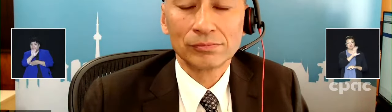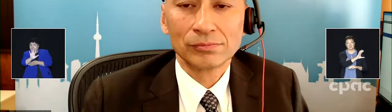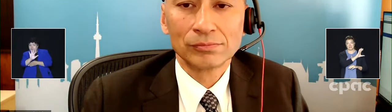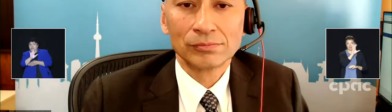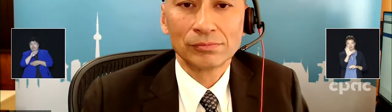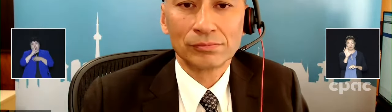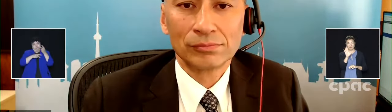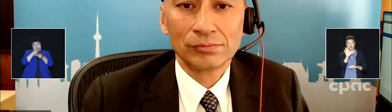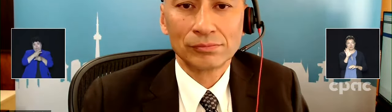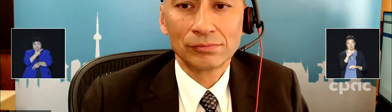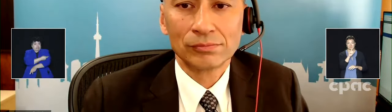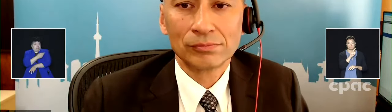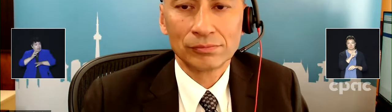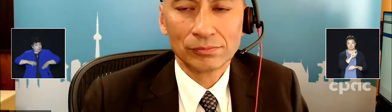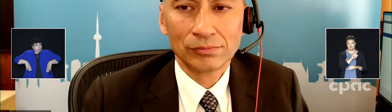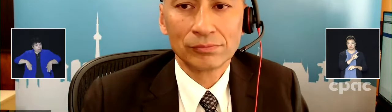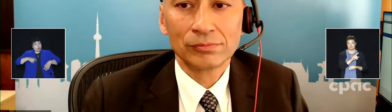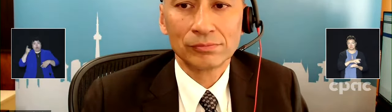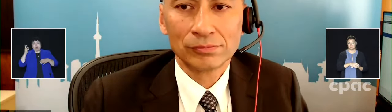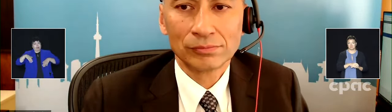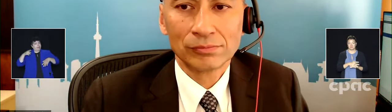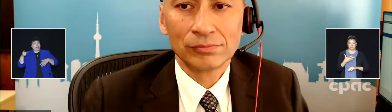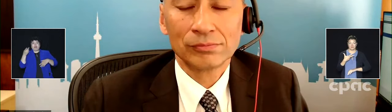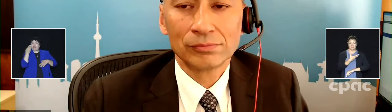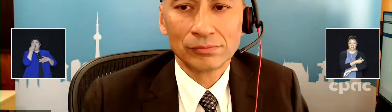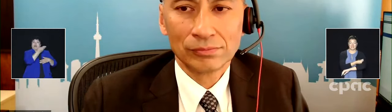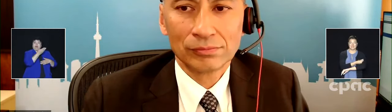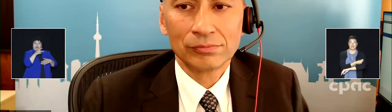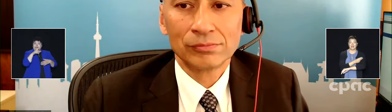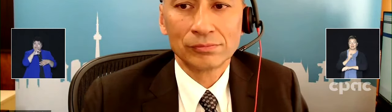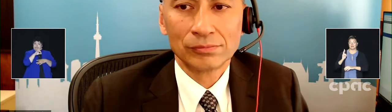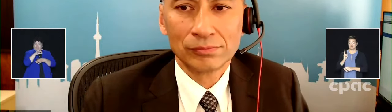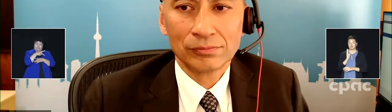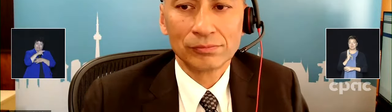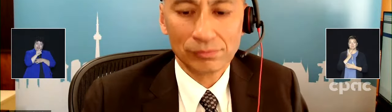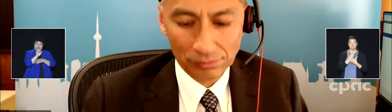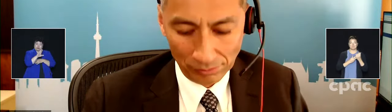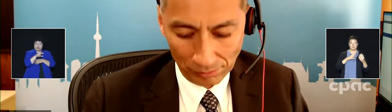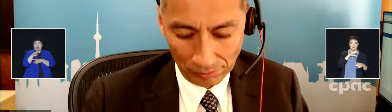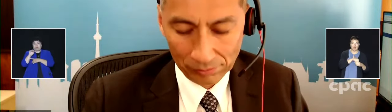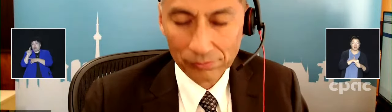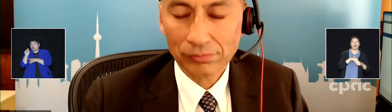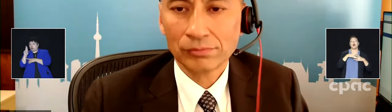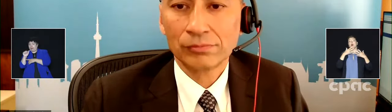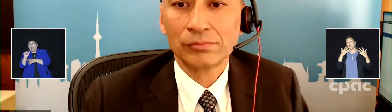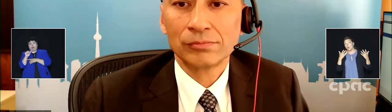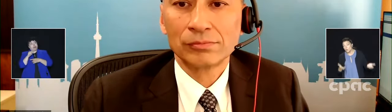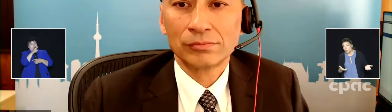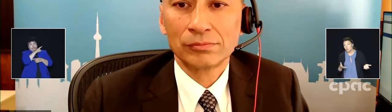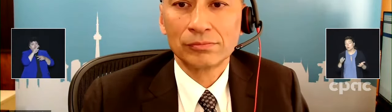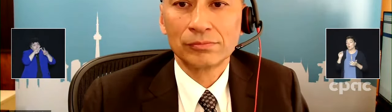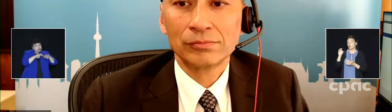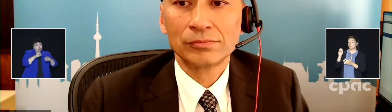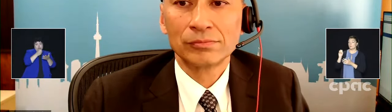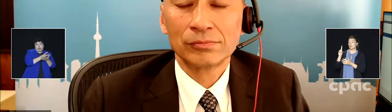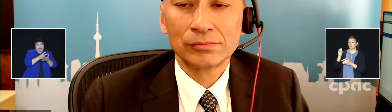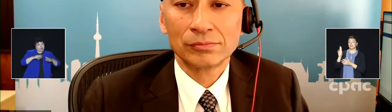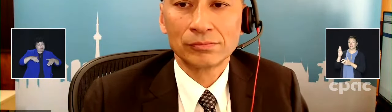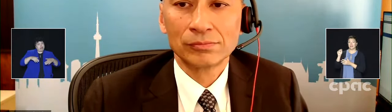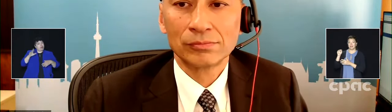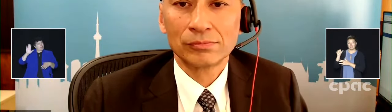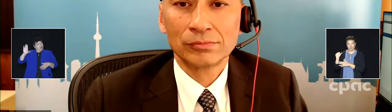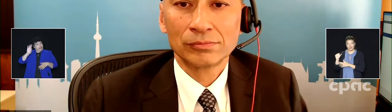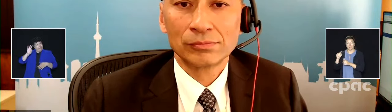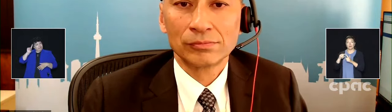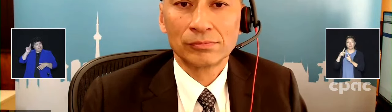received submission for Health Canada approval from Pfizer or Moderna for those vaccines, despite the fact that the FDA approved them in the U